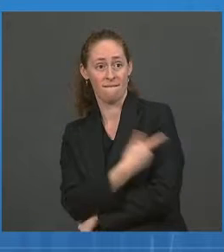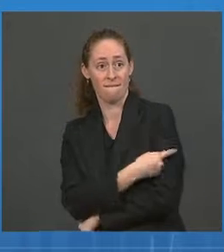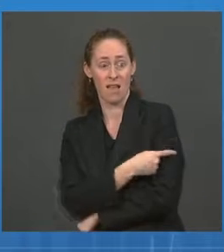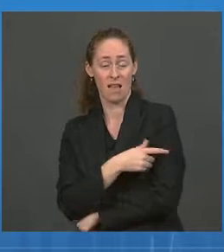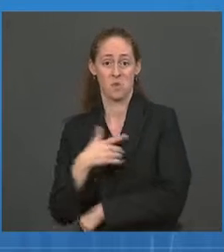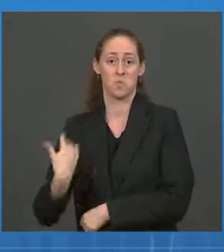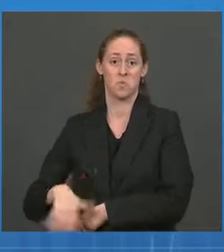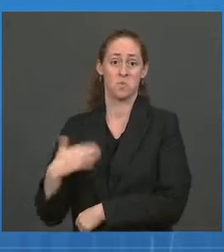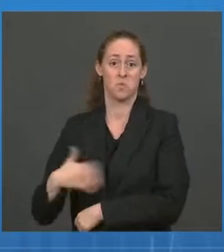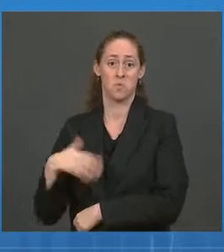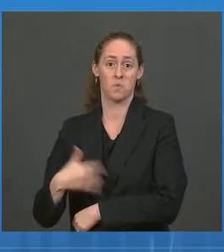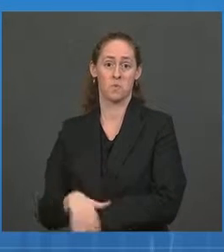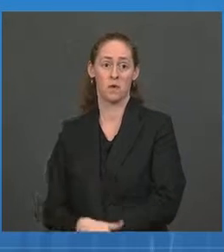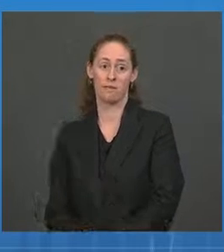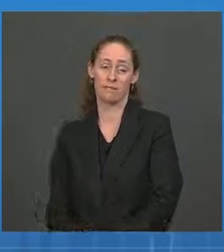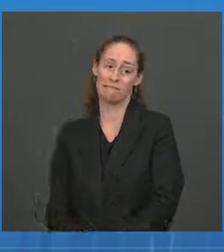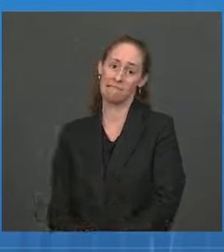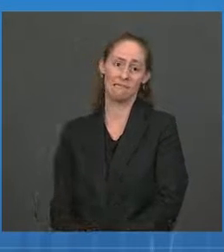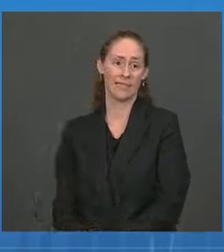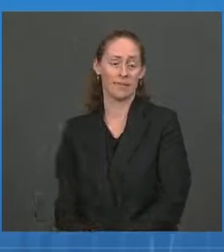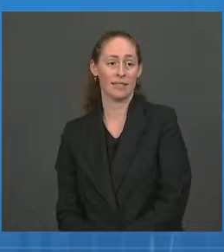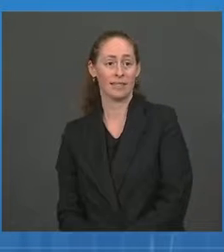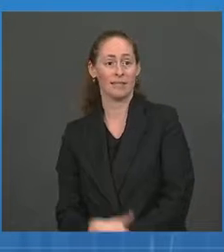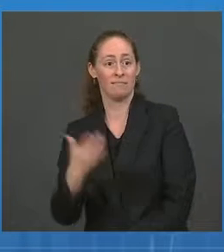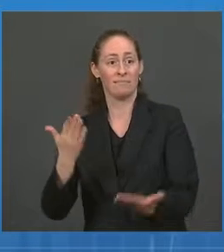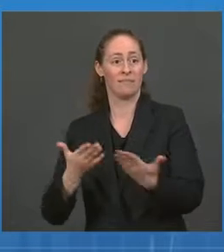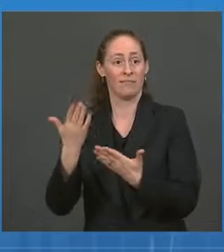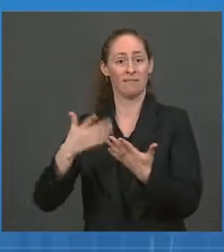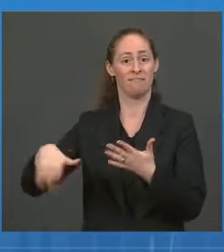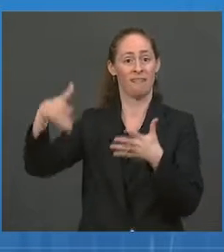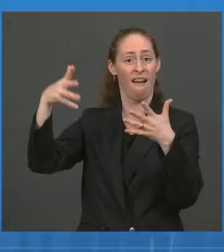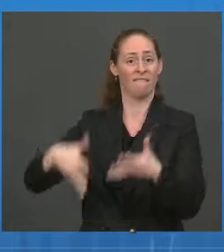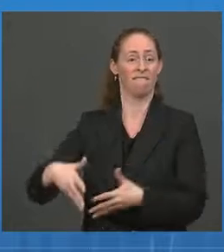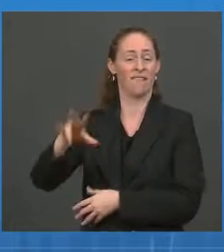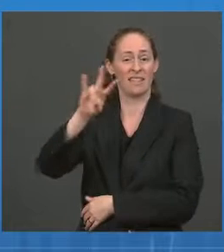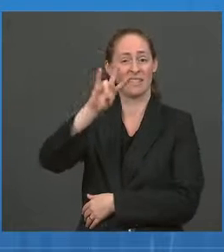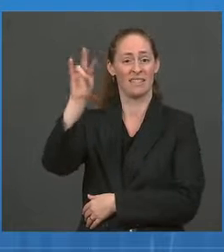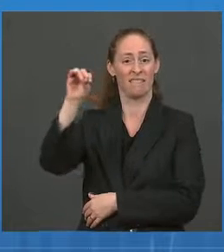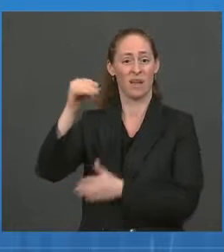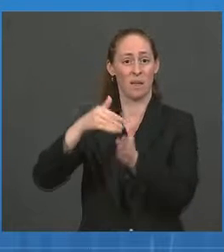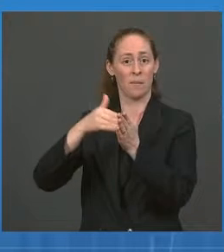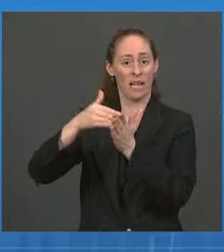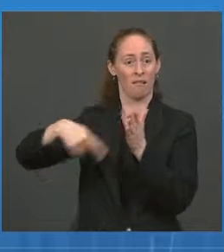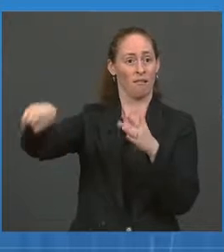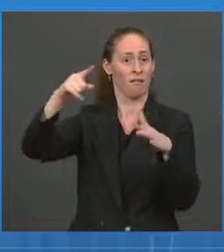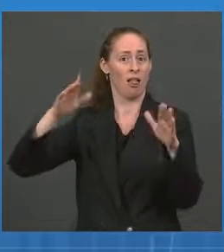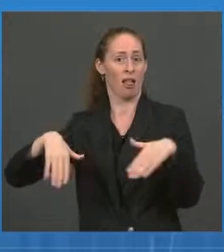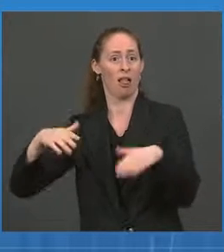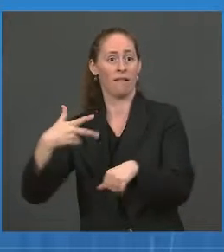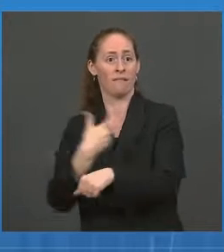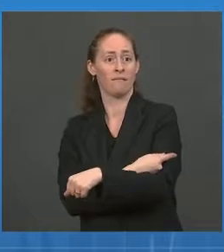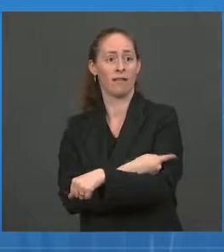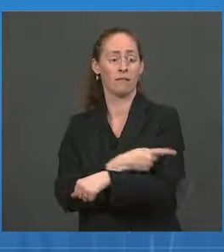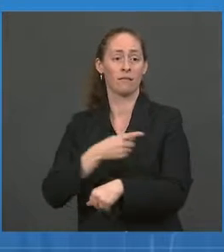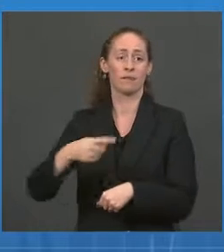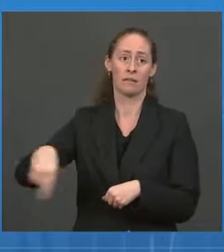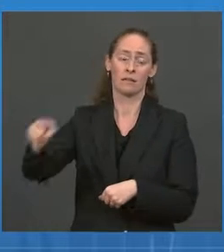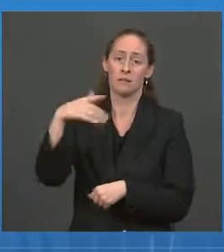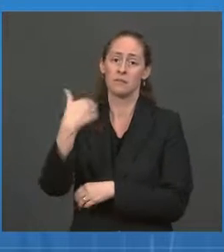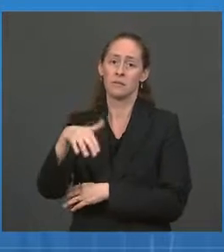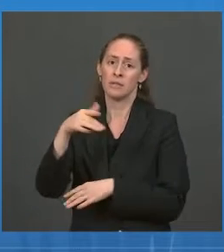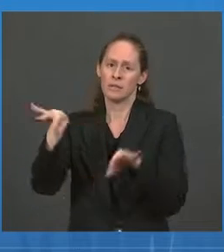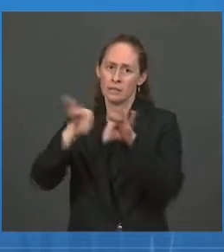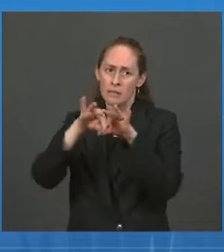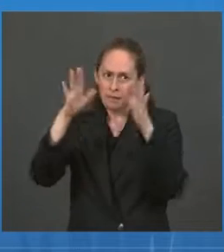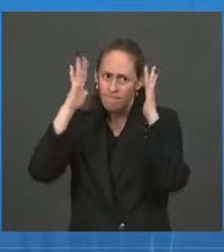still north of 70 million people, have not gotten their first shot, even though they are eligible. It's really important that people get their